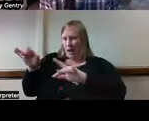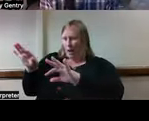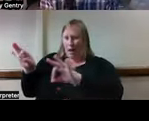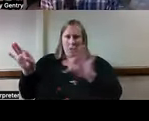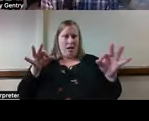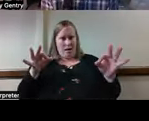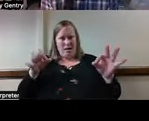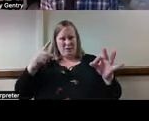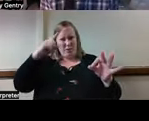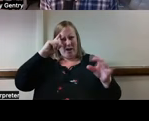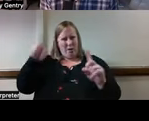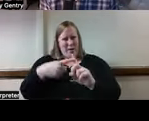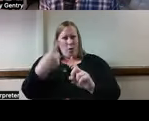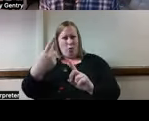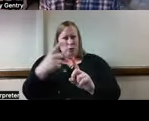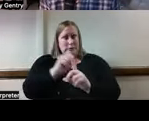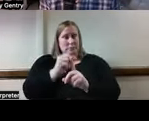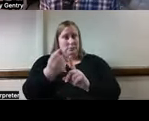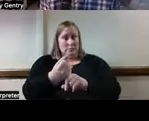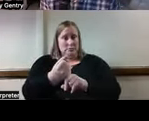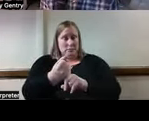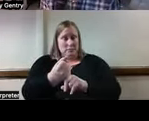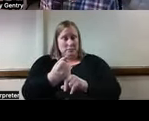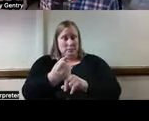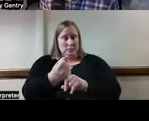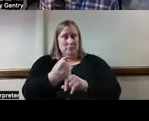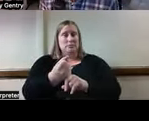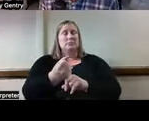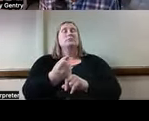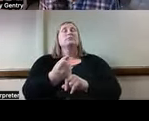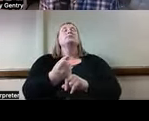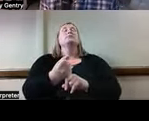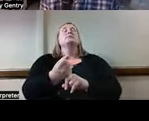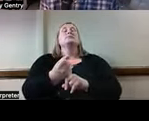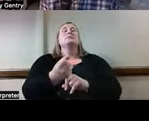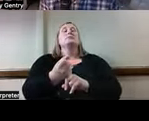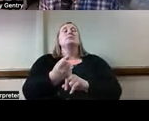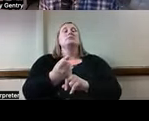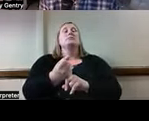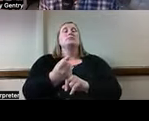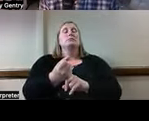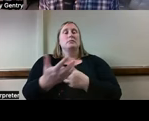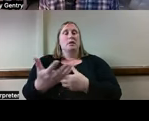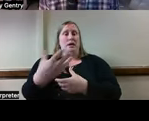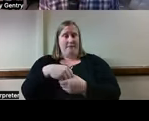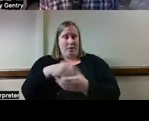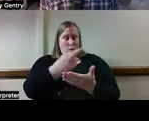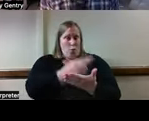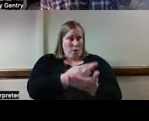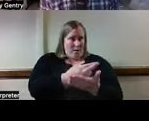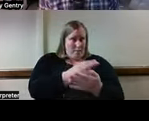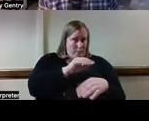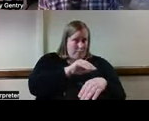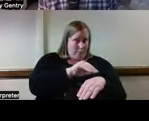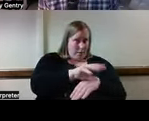together to think through a particular ethical dilemma involving rehab counseling or